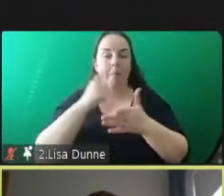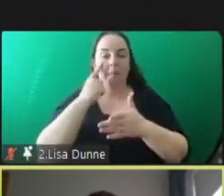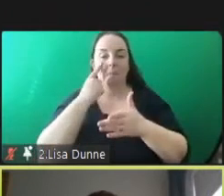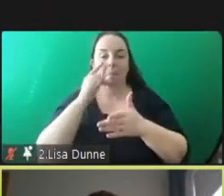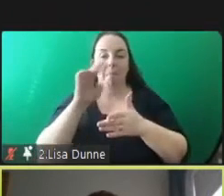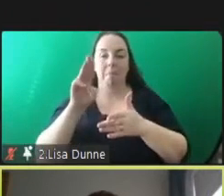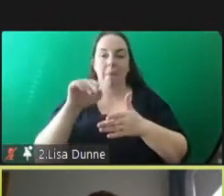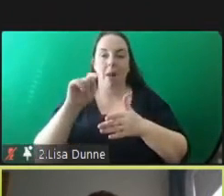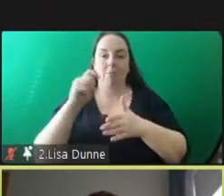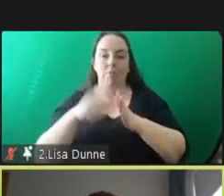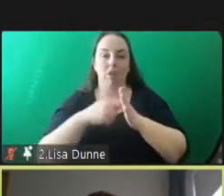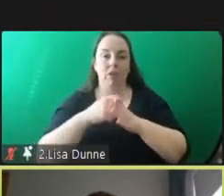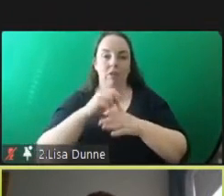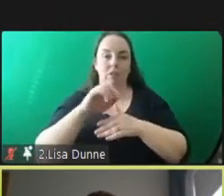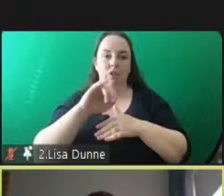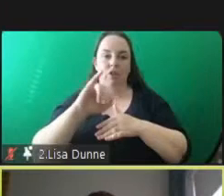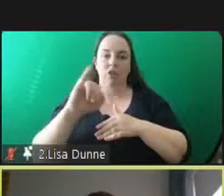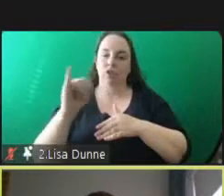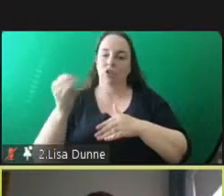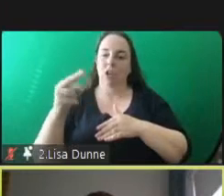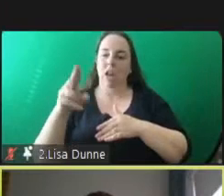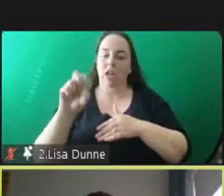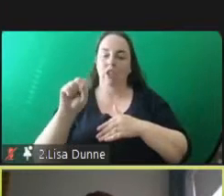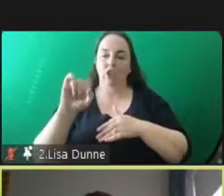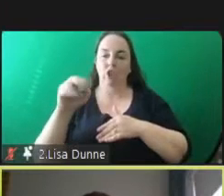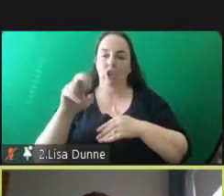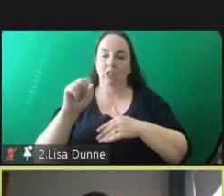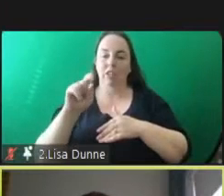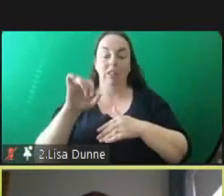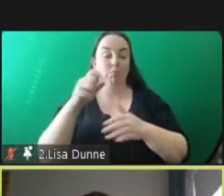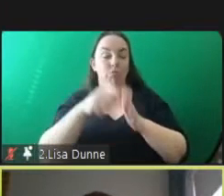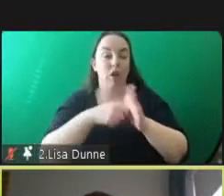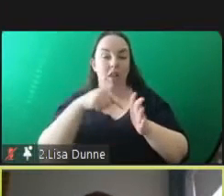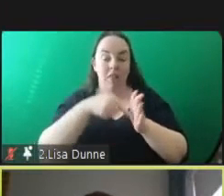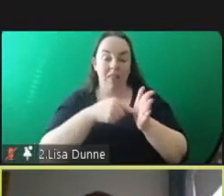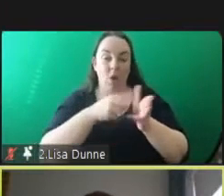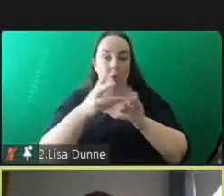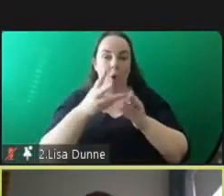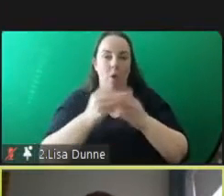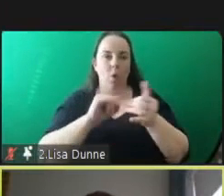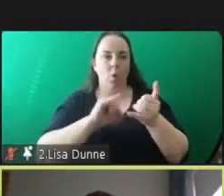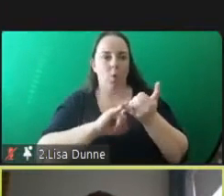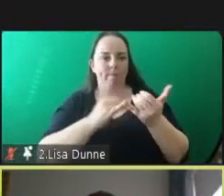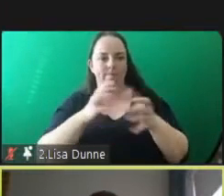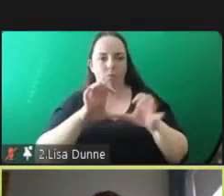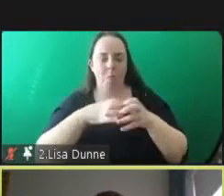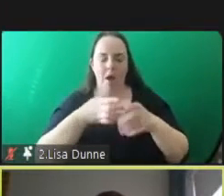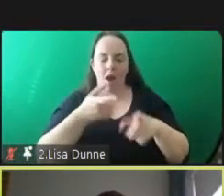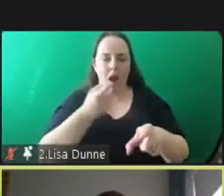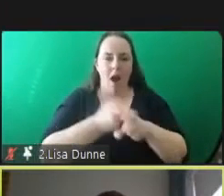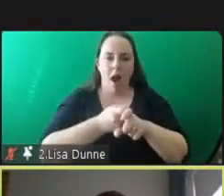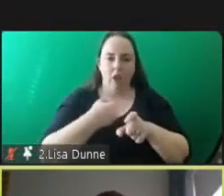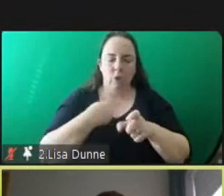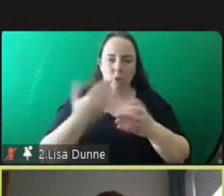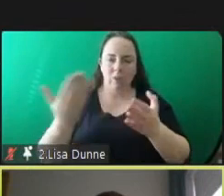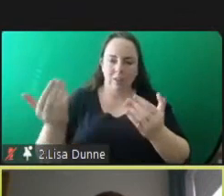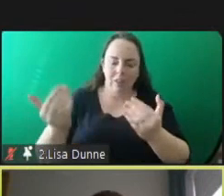the janus justice project which uh works intensively with a harder to reach cohort that are um